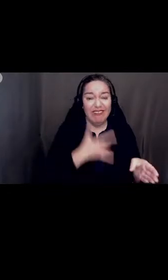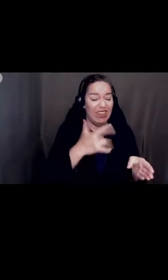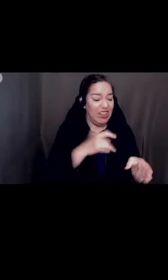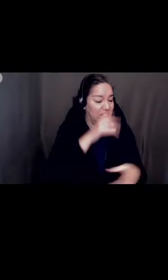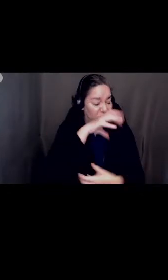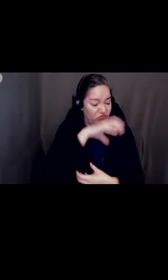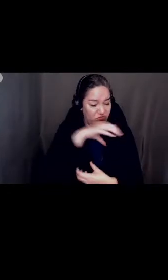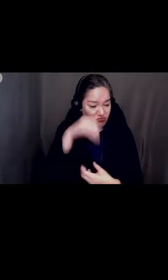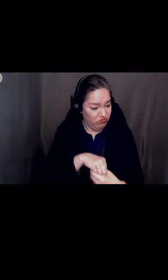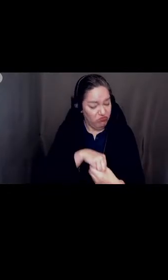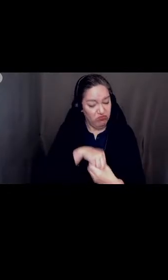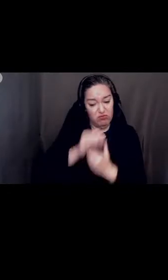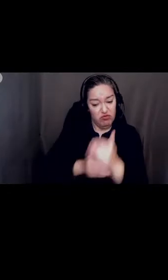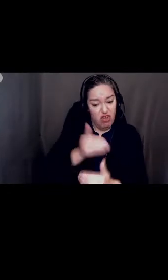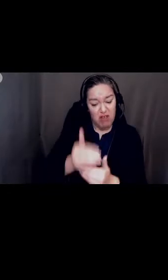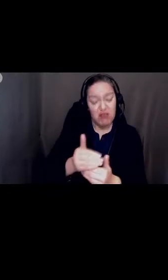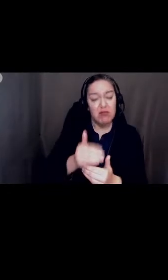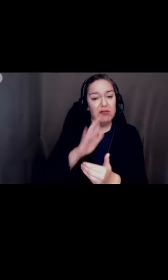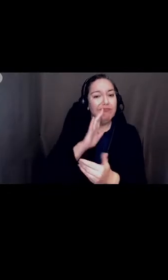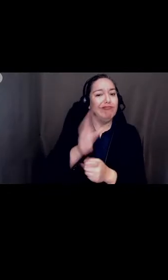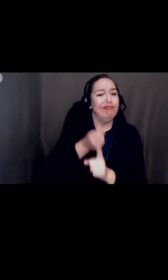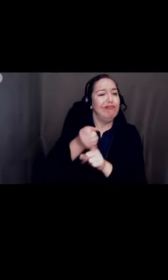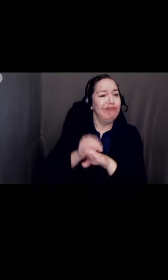impact its ability to succeed.